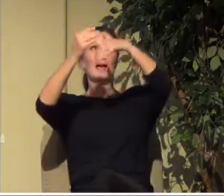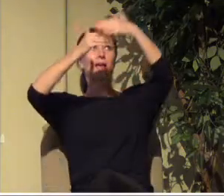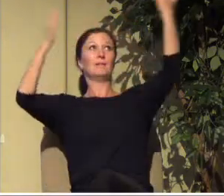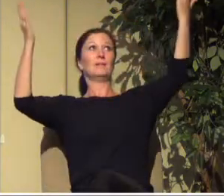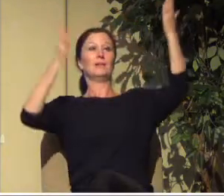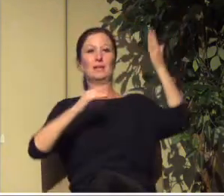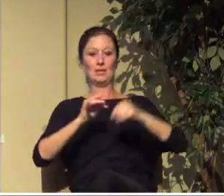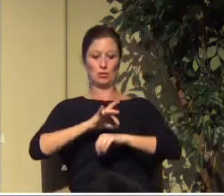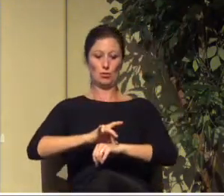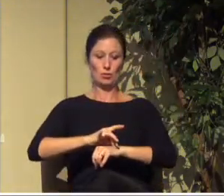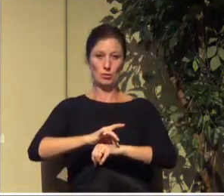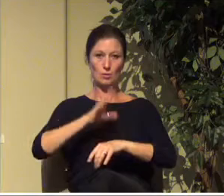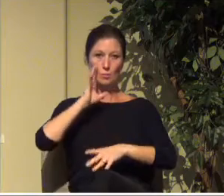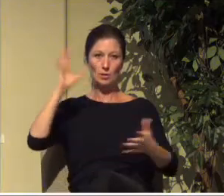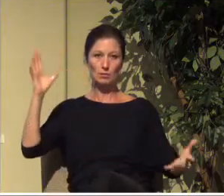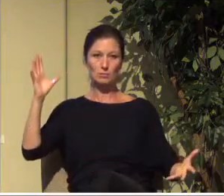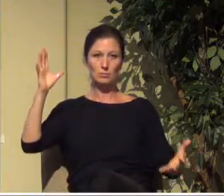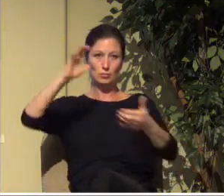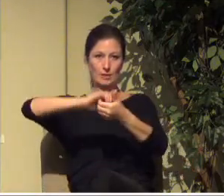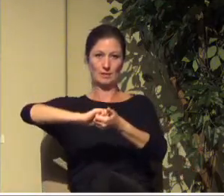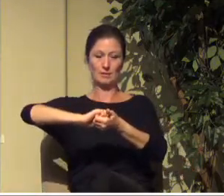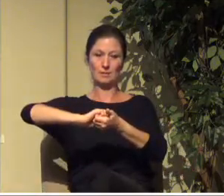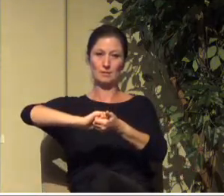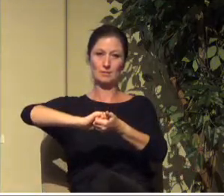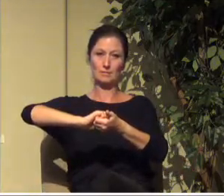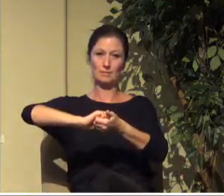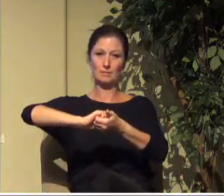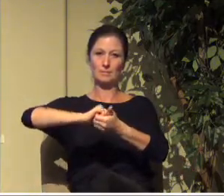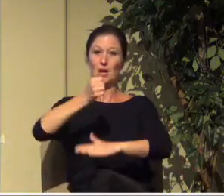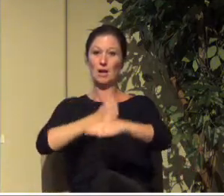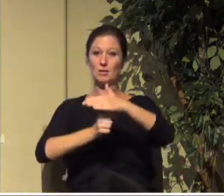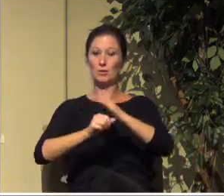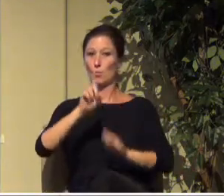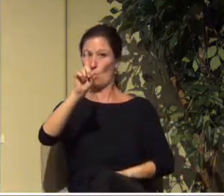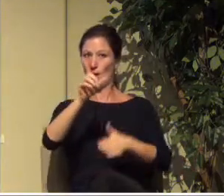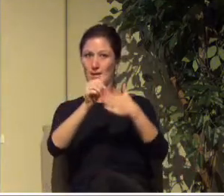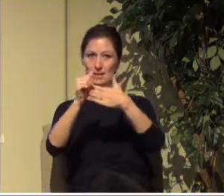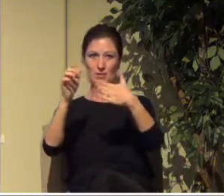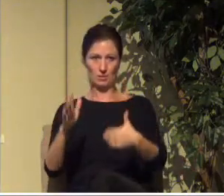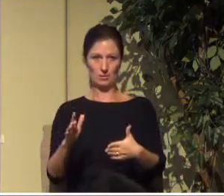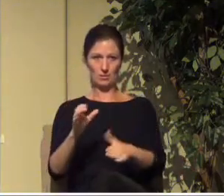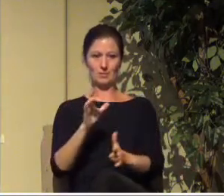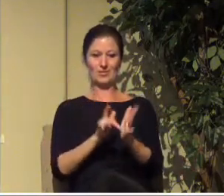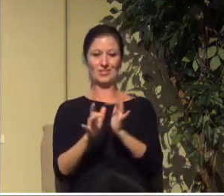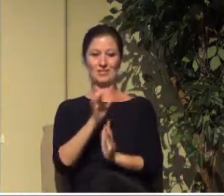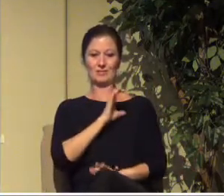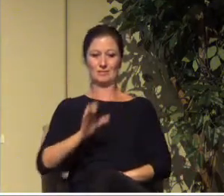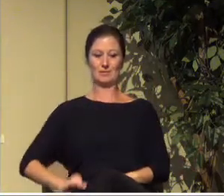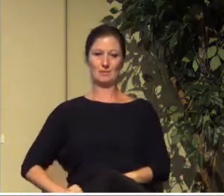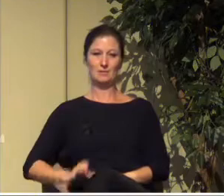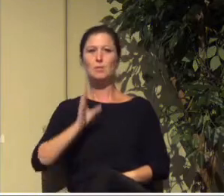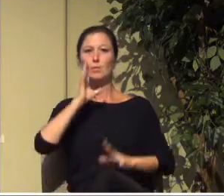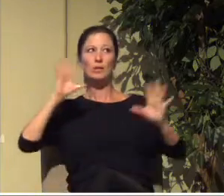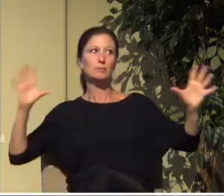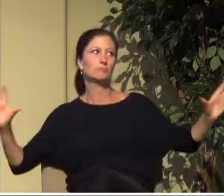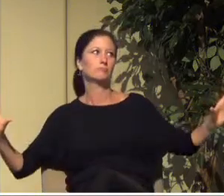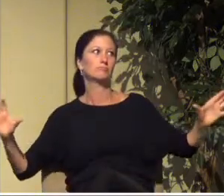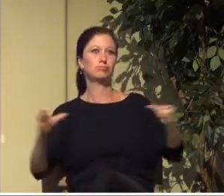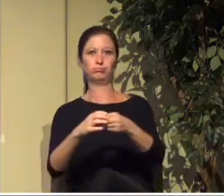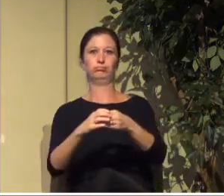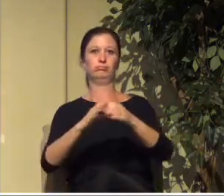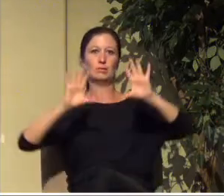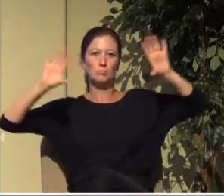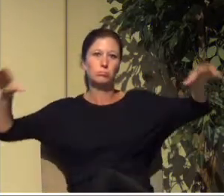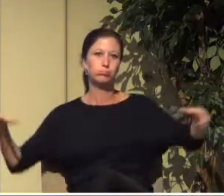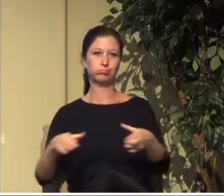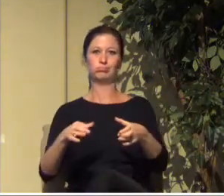under one head even Christ. That is to sum up to gather together again. He's fixing